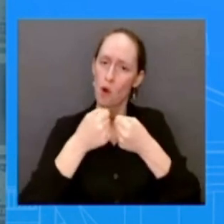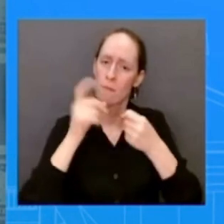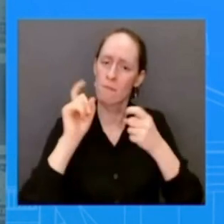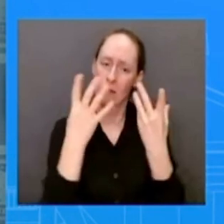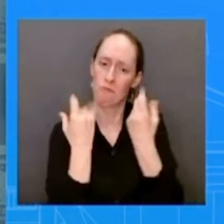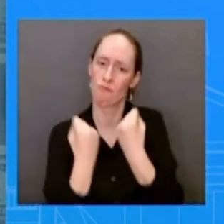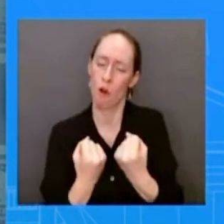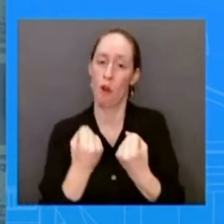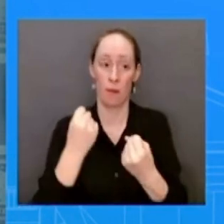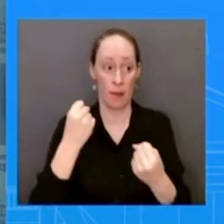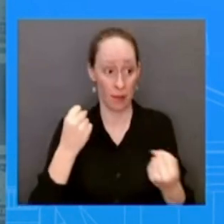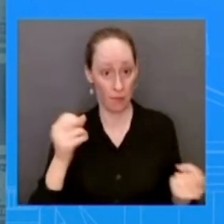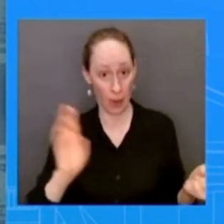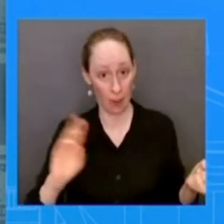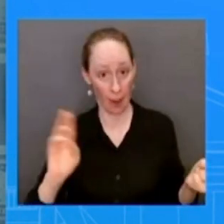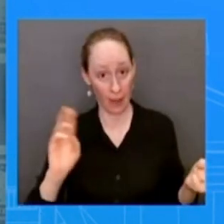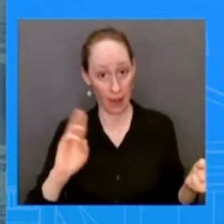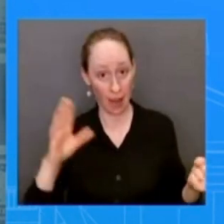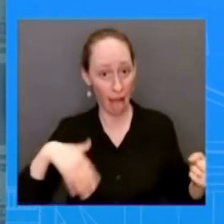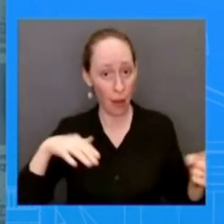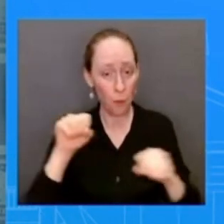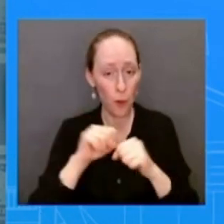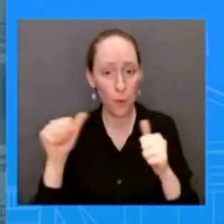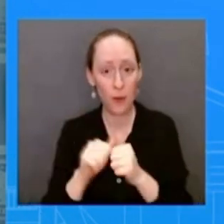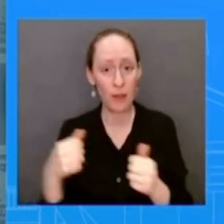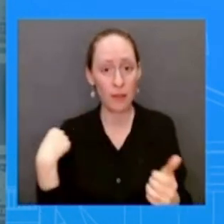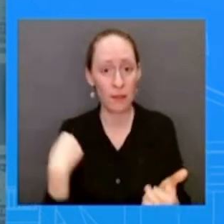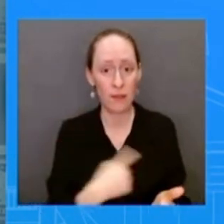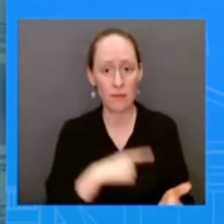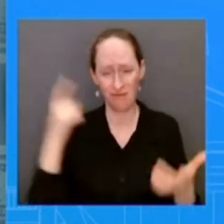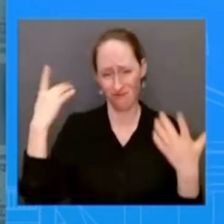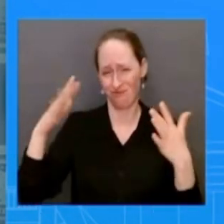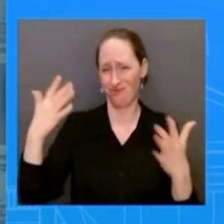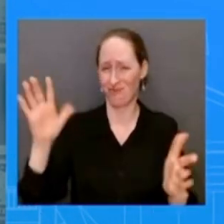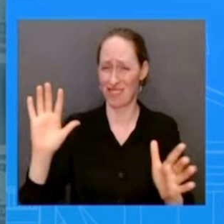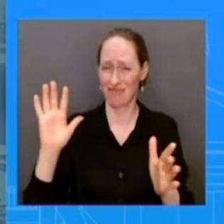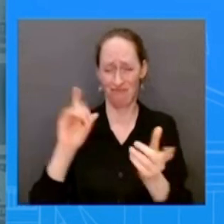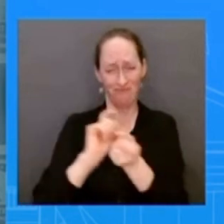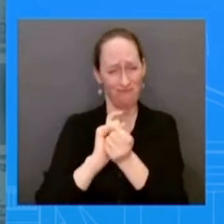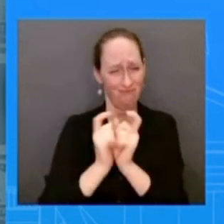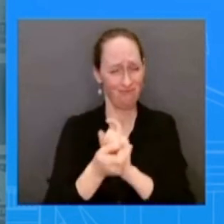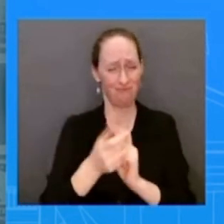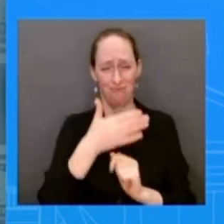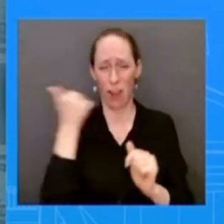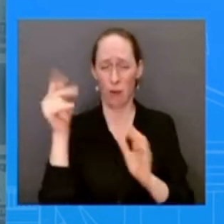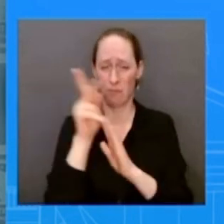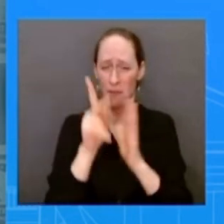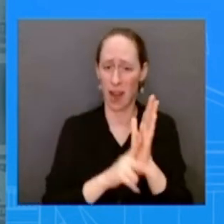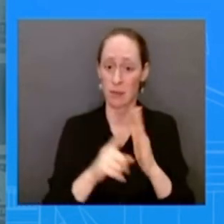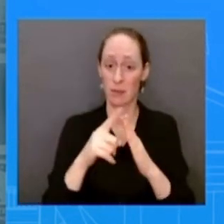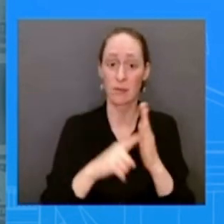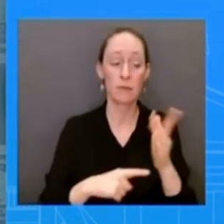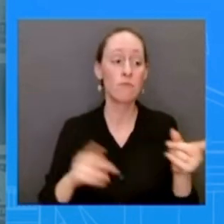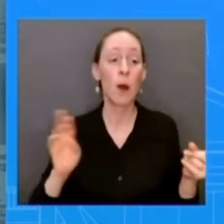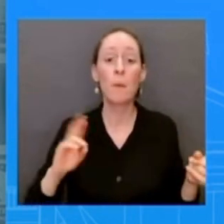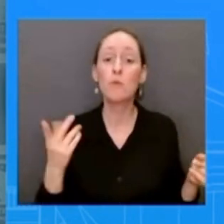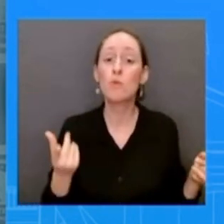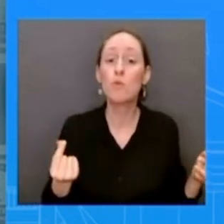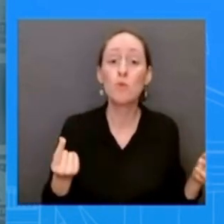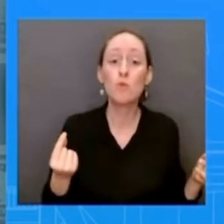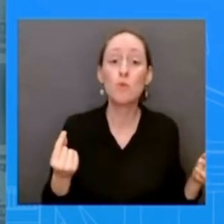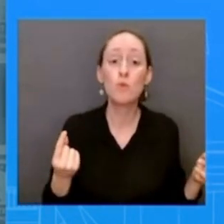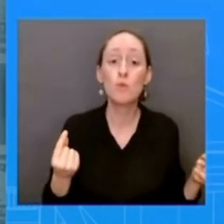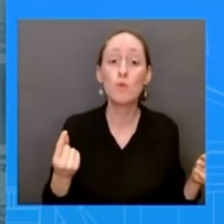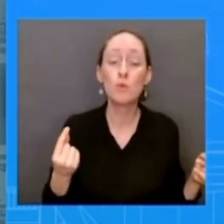immigration policy on day one but what we're seeing on the other side is political stunts that's what they want to do we're not looking to do political stunts we're looking to